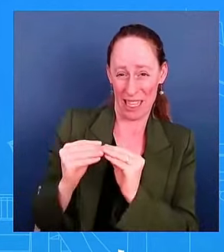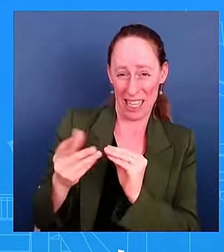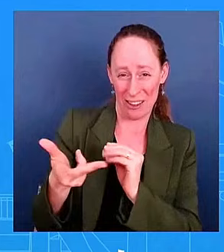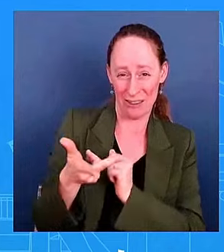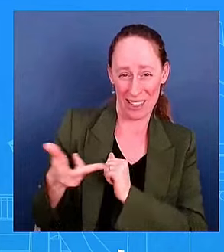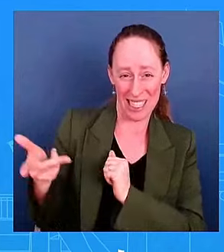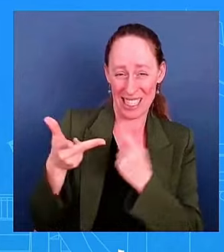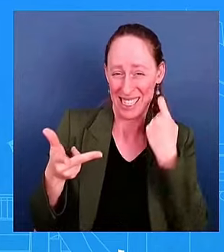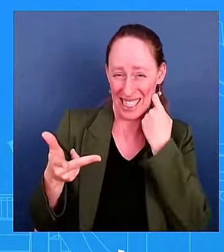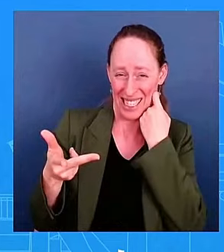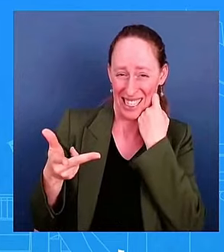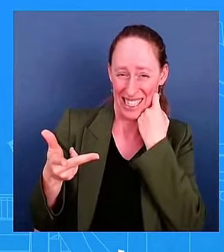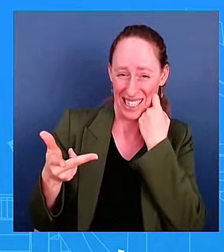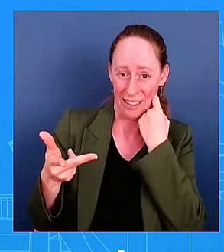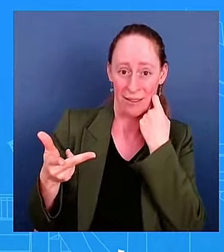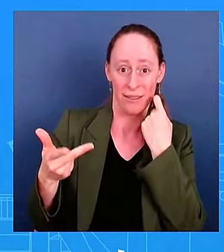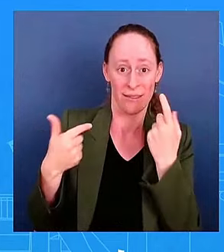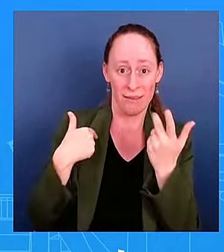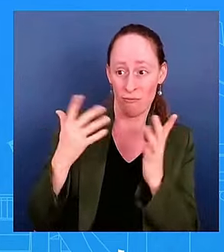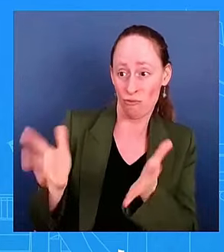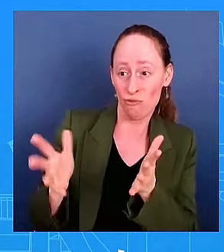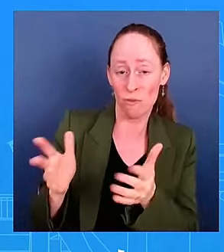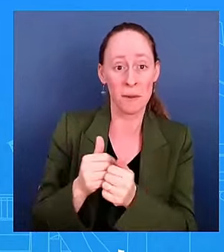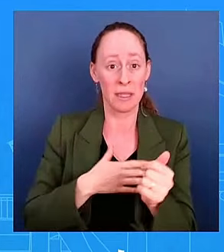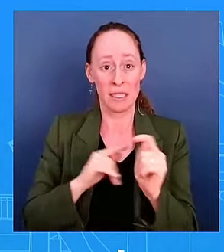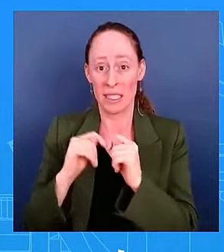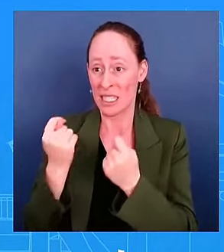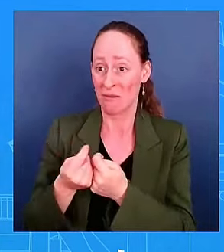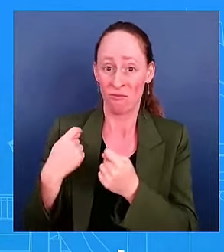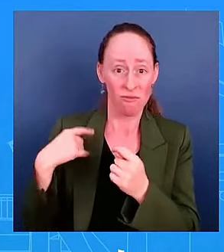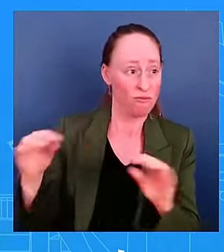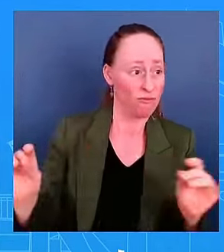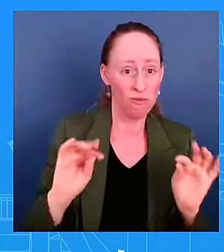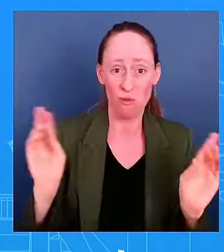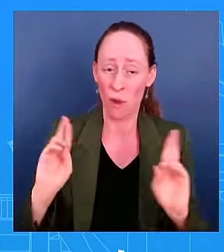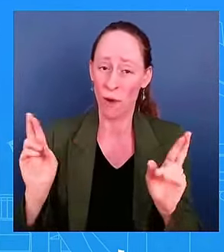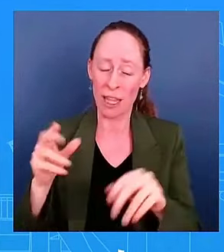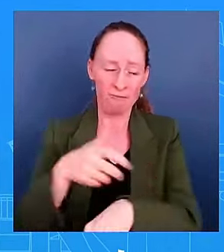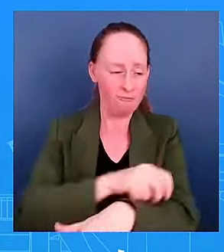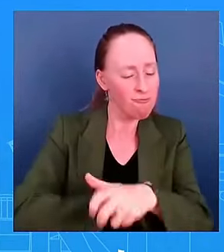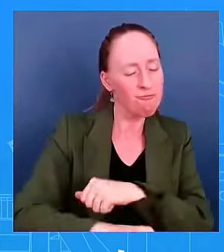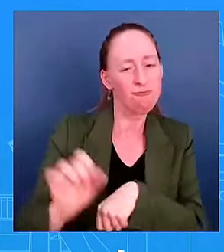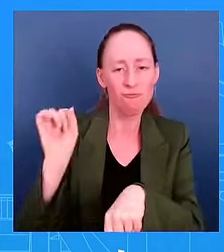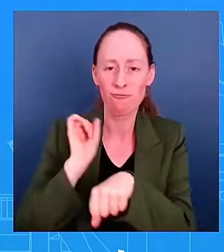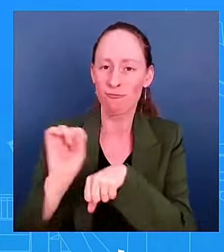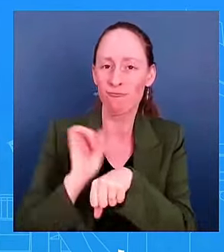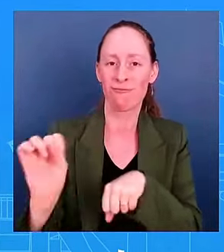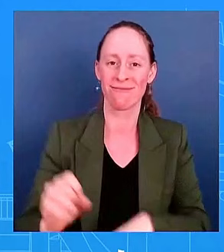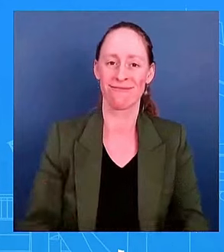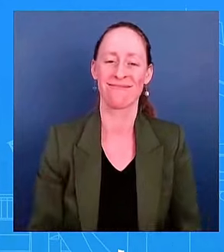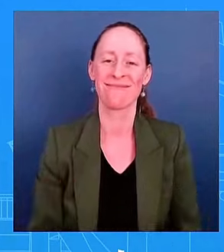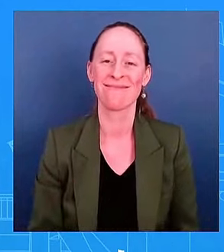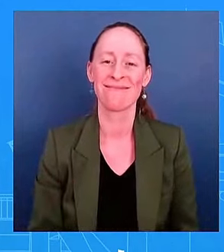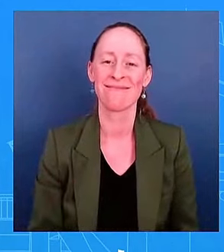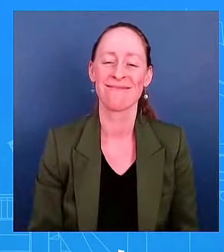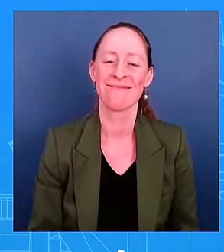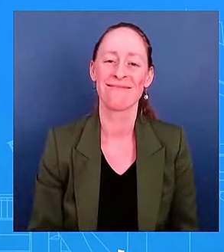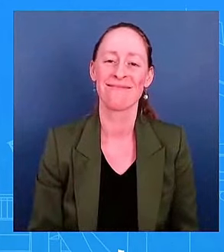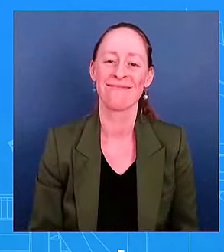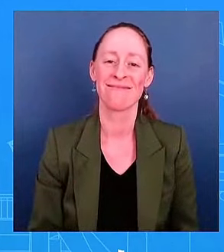team, and they're ready to go. They're ready to continue. So the transition would happen in eight years? I mean, not going